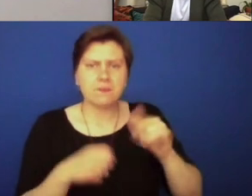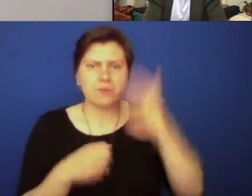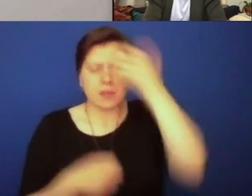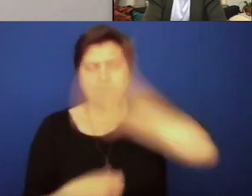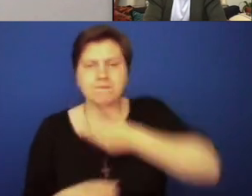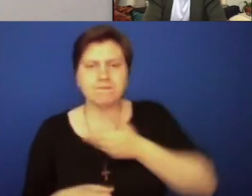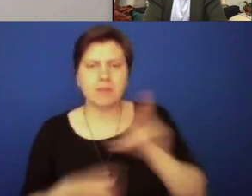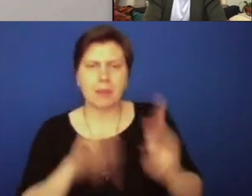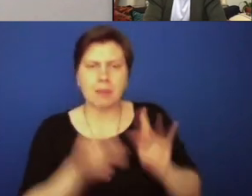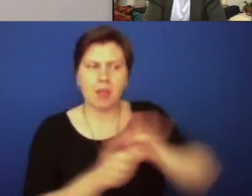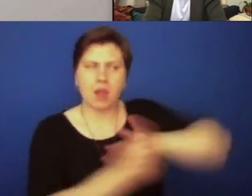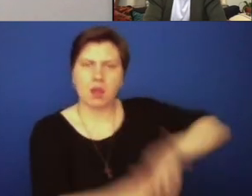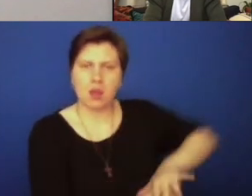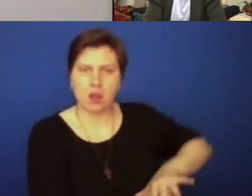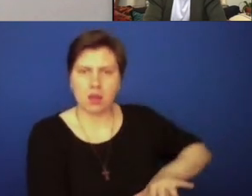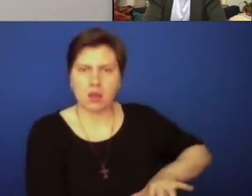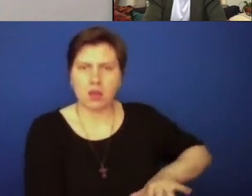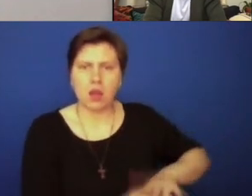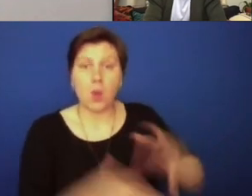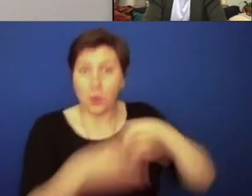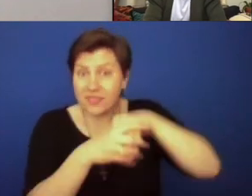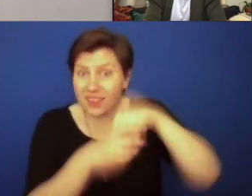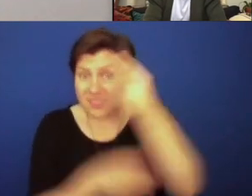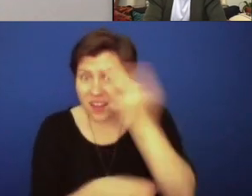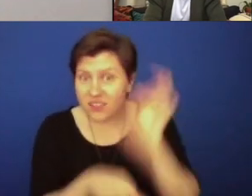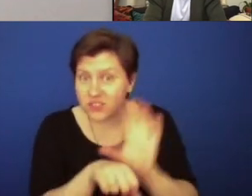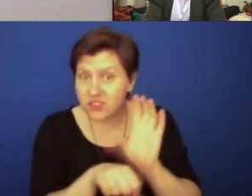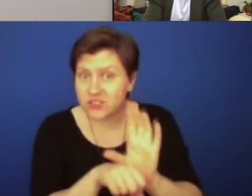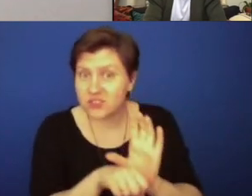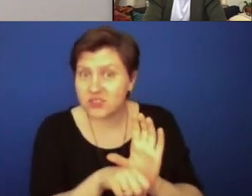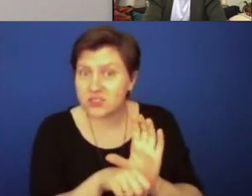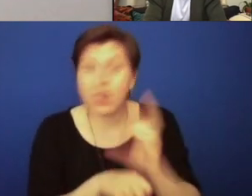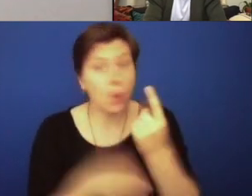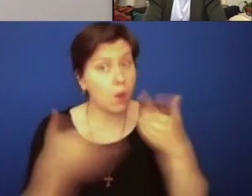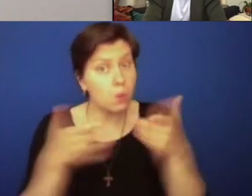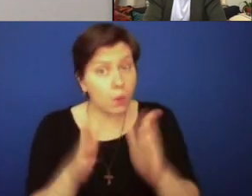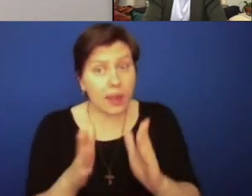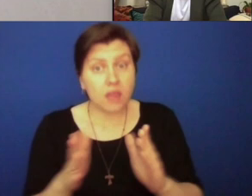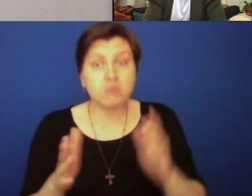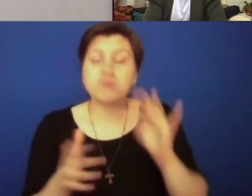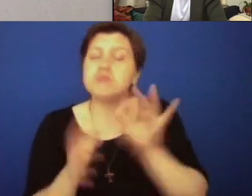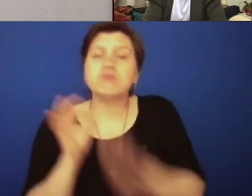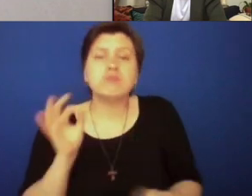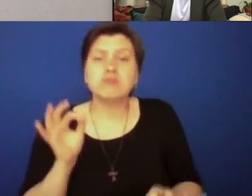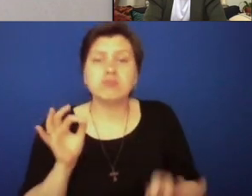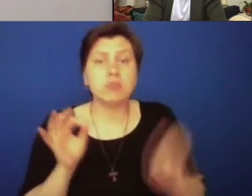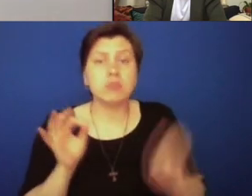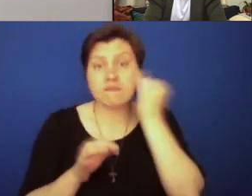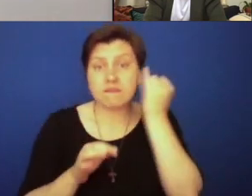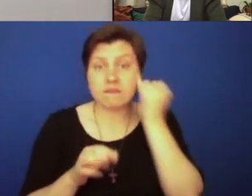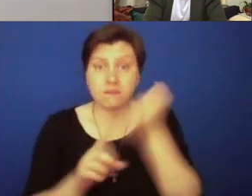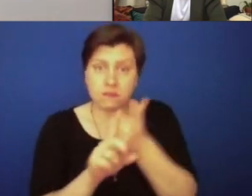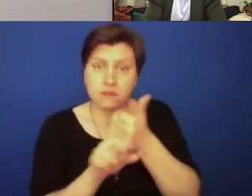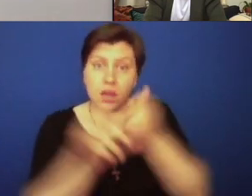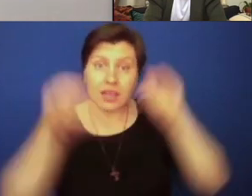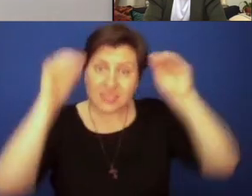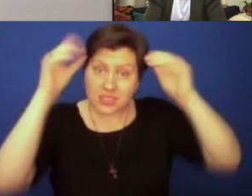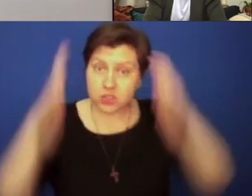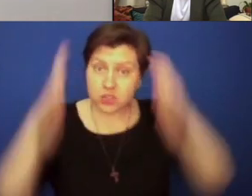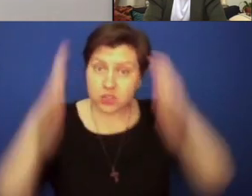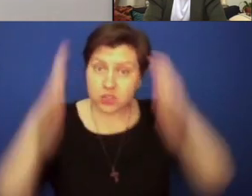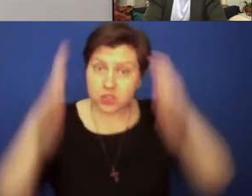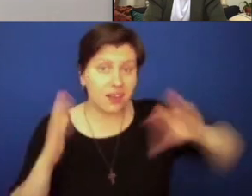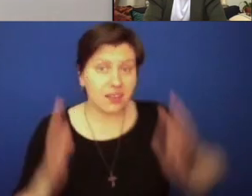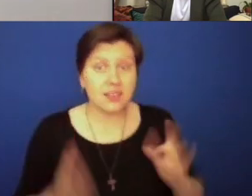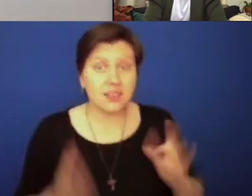invisibility of people of color within the Catholic Church. One way to do that could simply be as if you're a catechist or